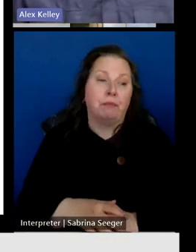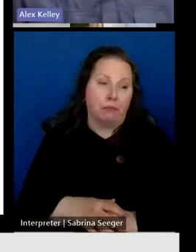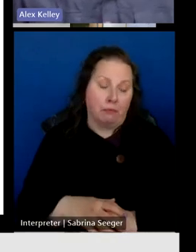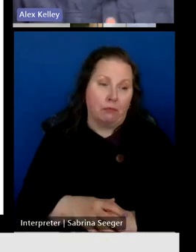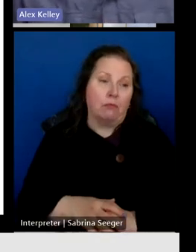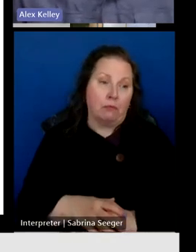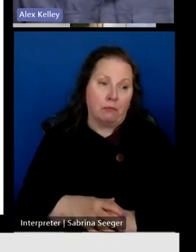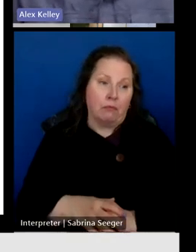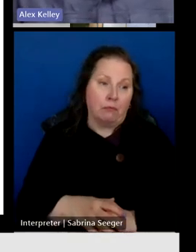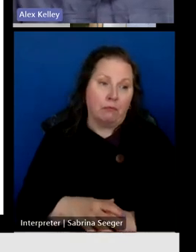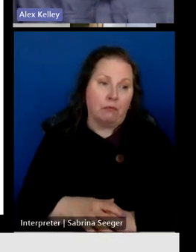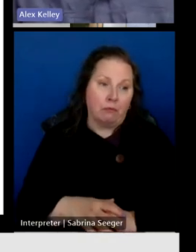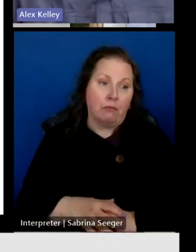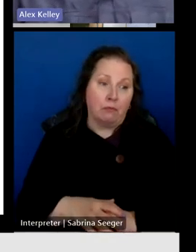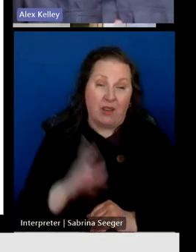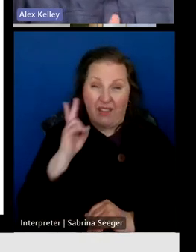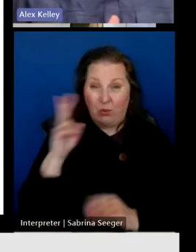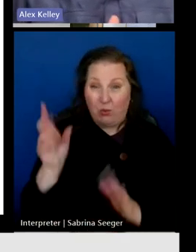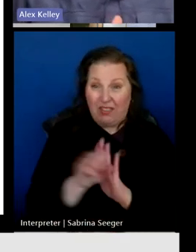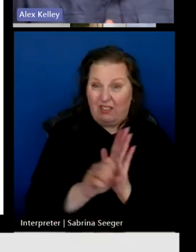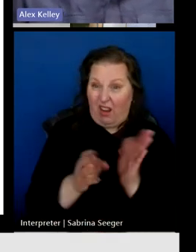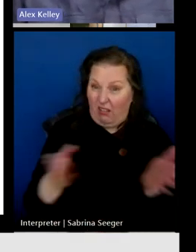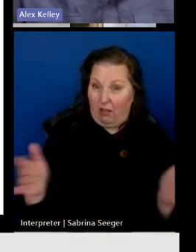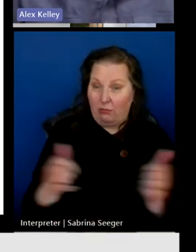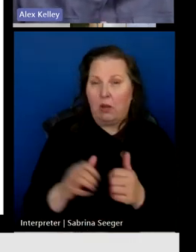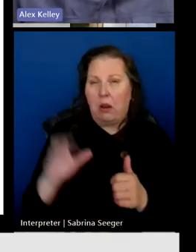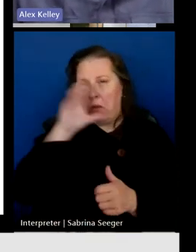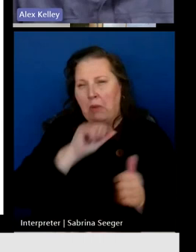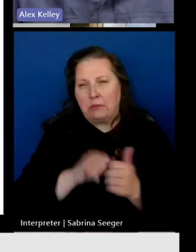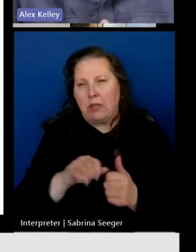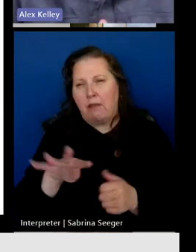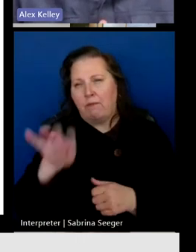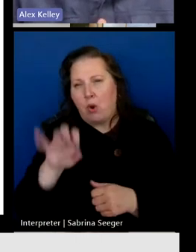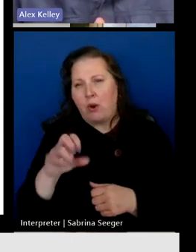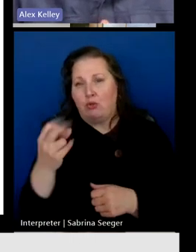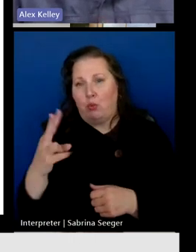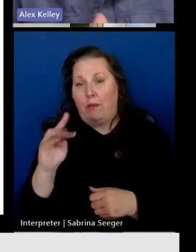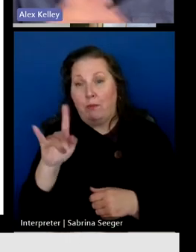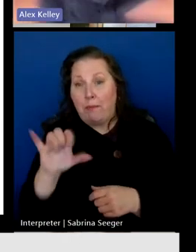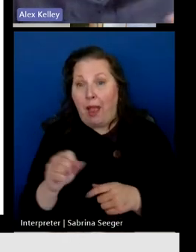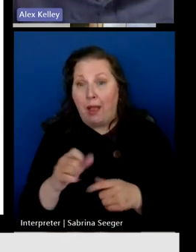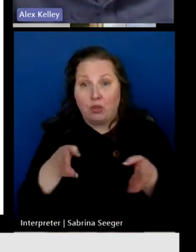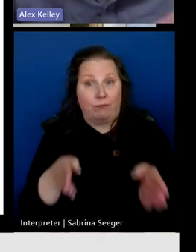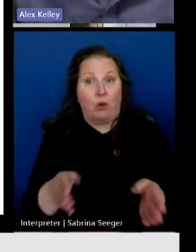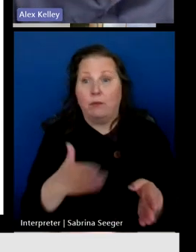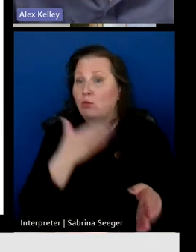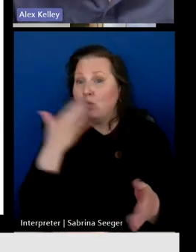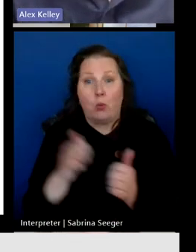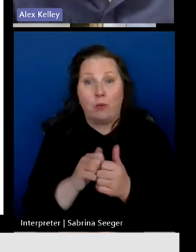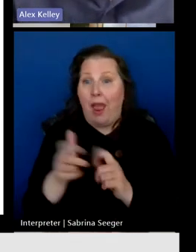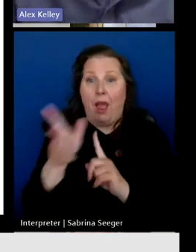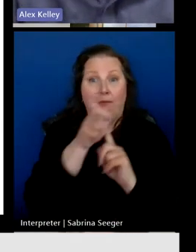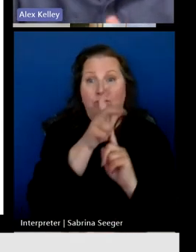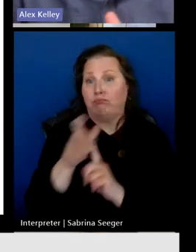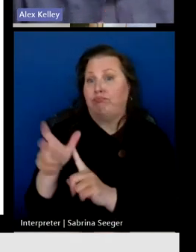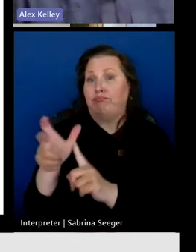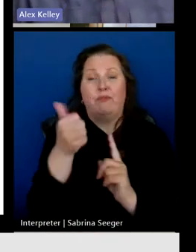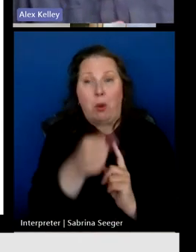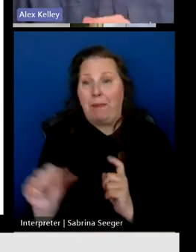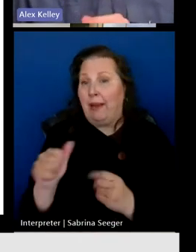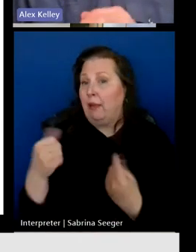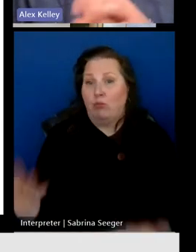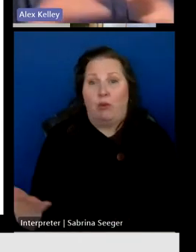And if you look at the state as a whole, approximately 412 miles of road do not have mobile broadband coverage from any provider. So,